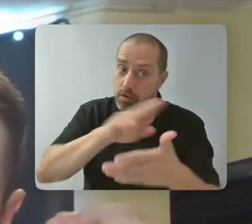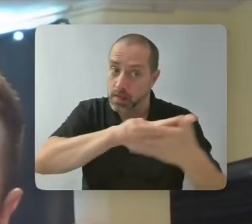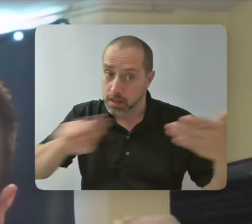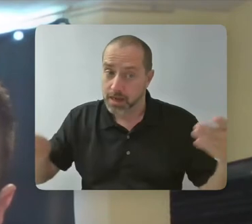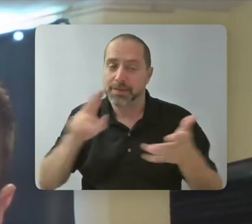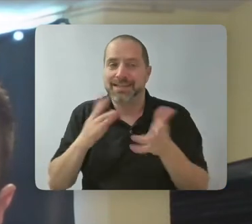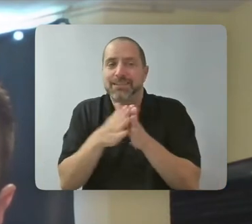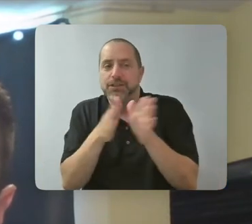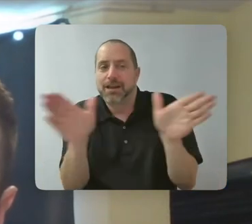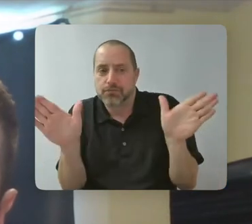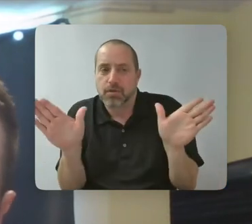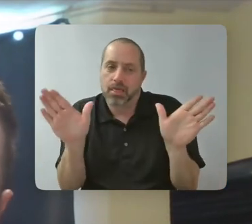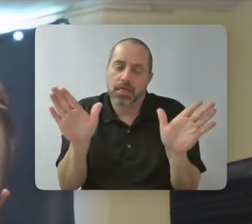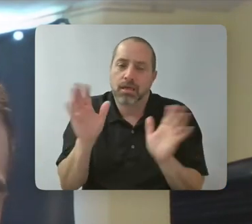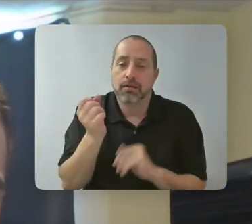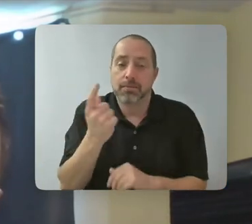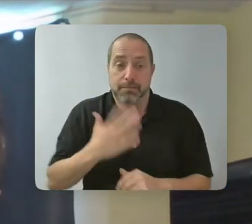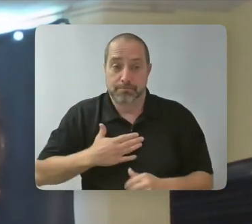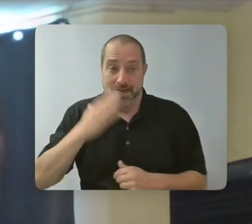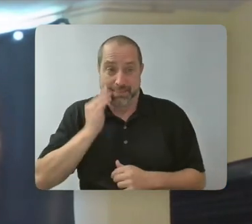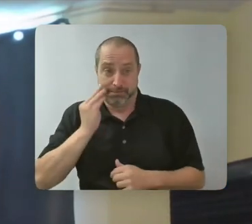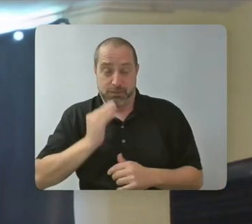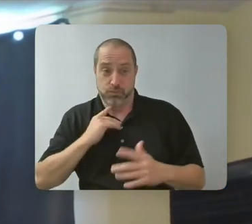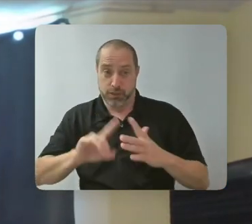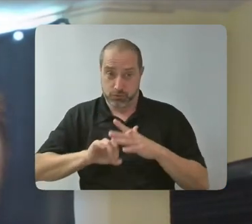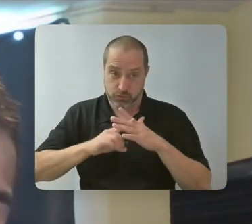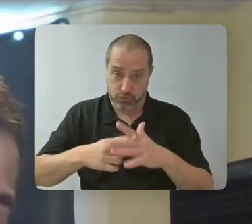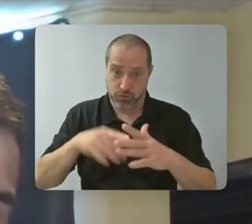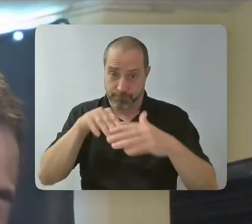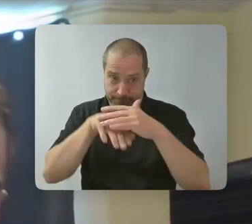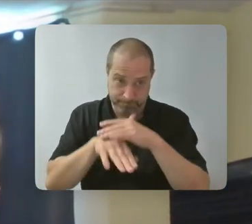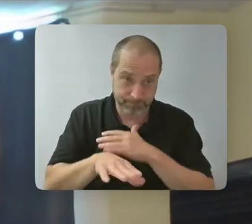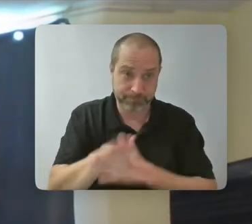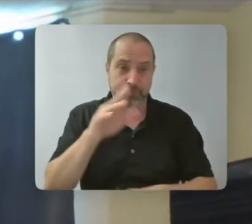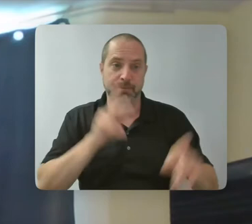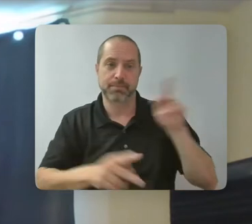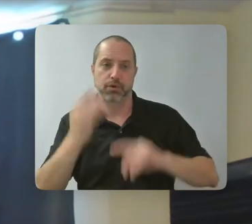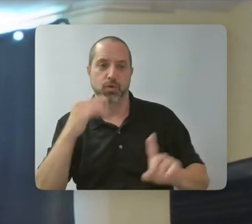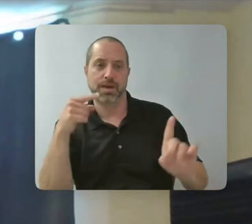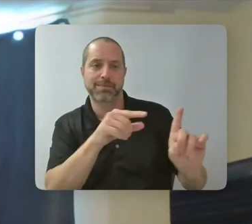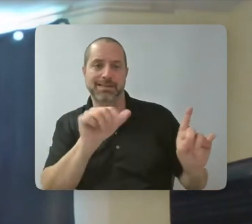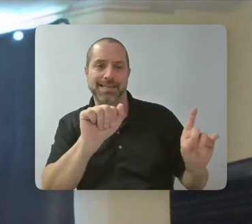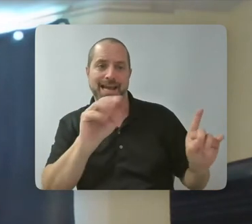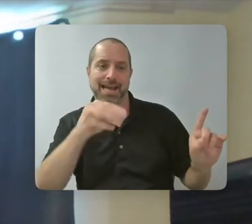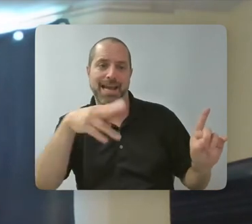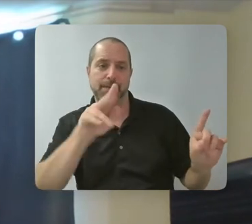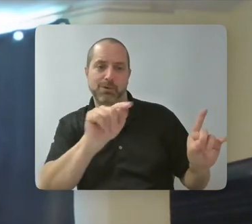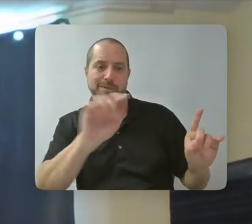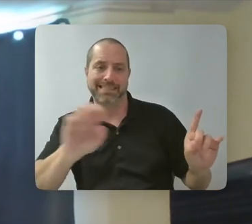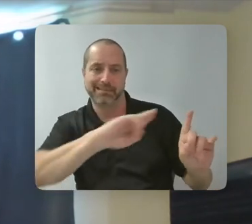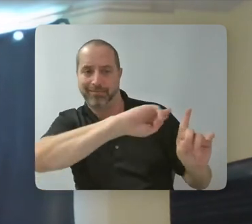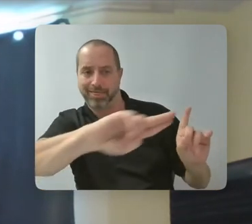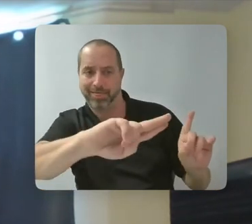experiences when getting onto a film set, people know me as the amputee. They don't know me as Chris the actor. And where